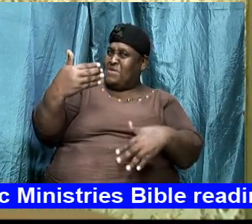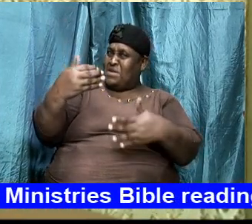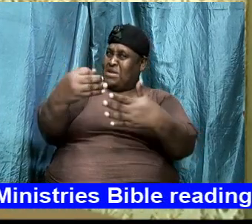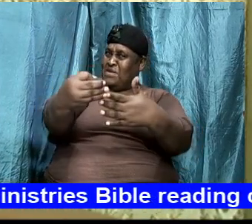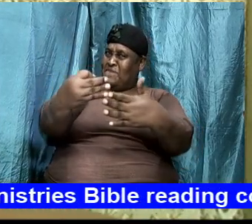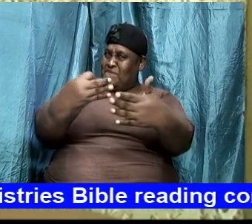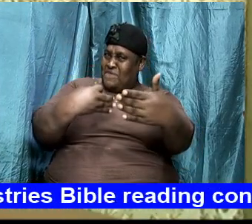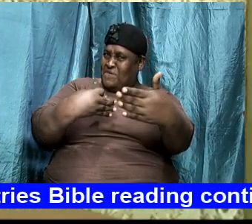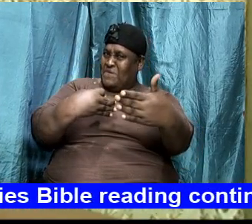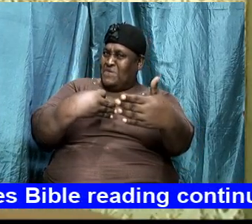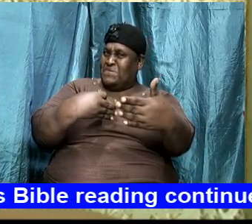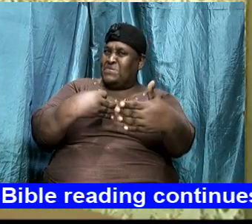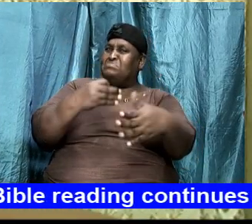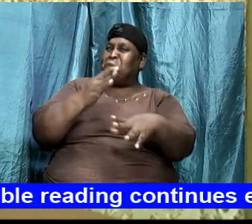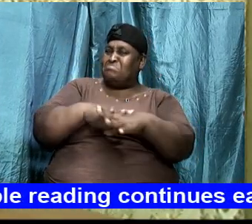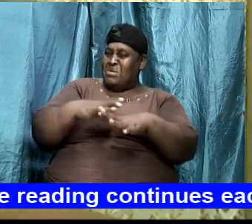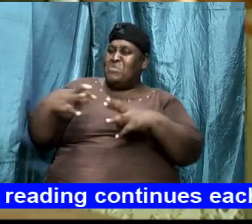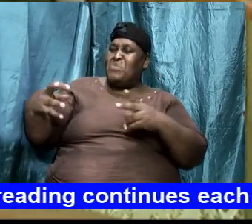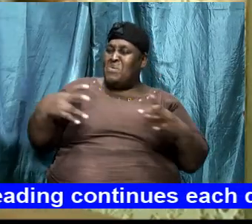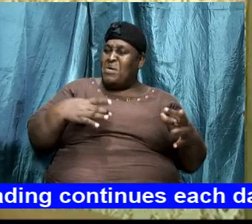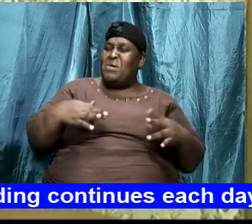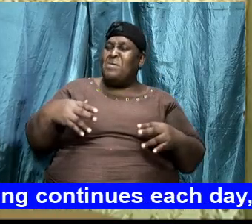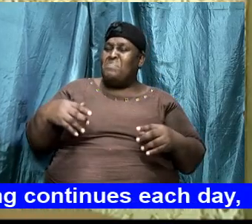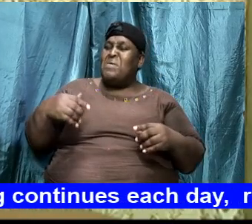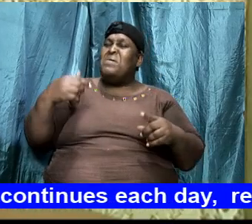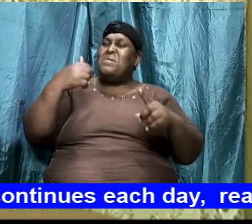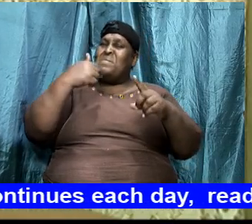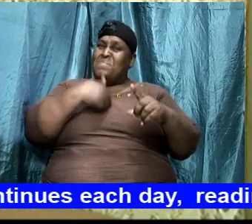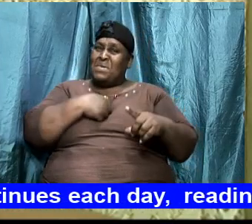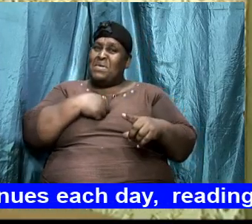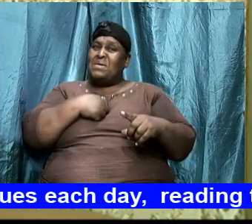I will stay on this side and I will pray for them